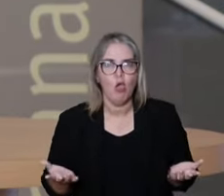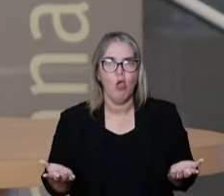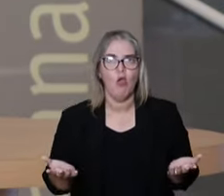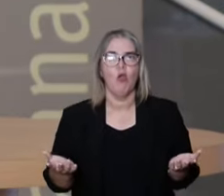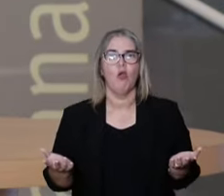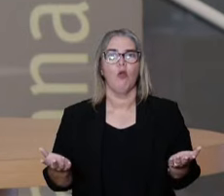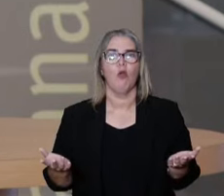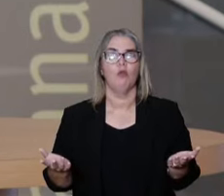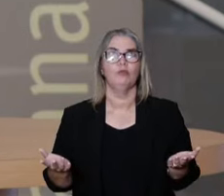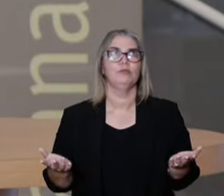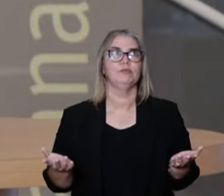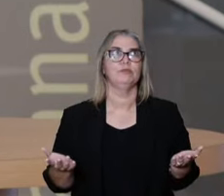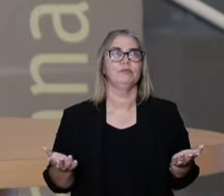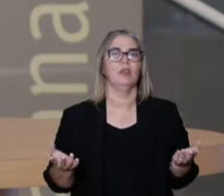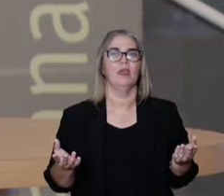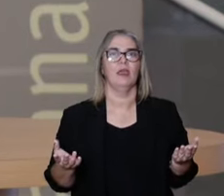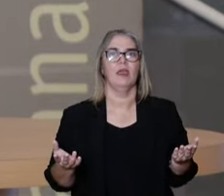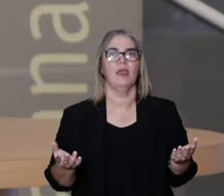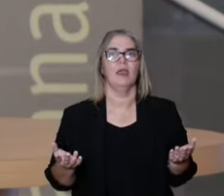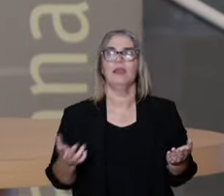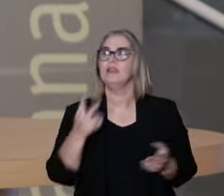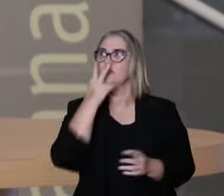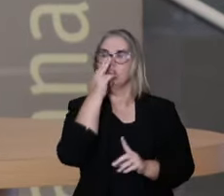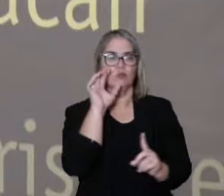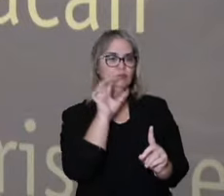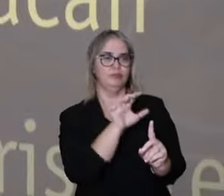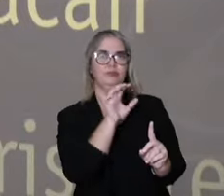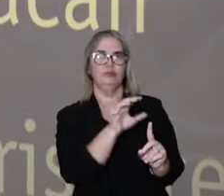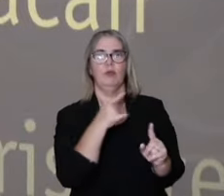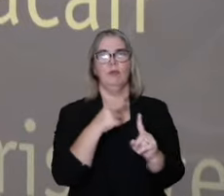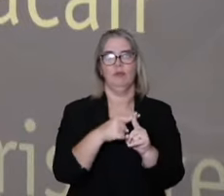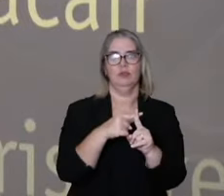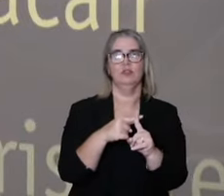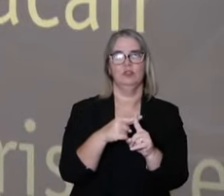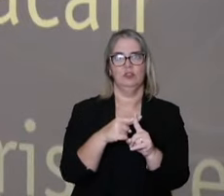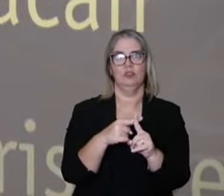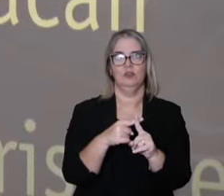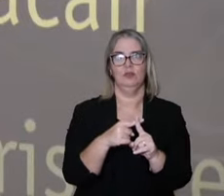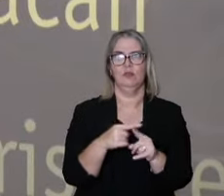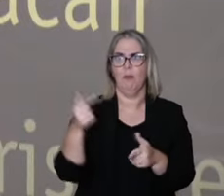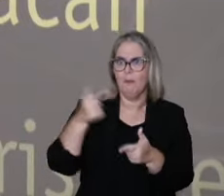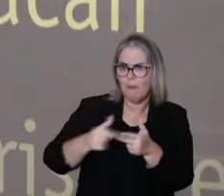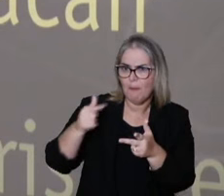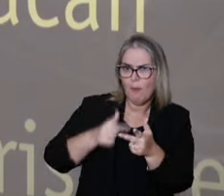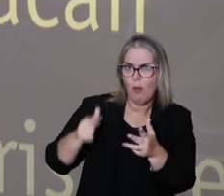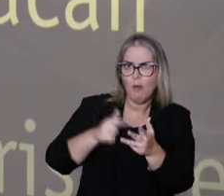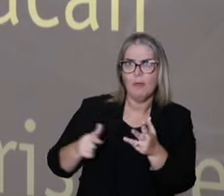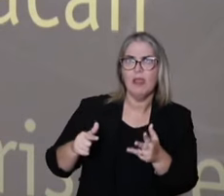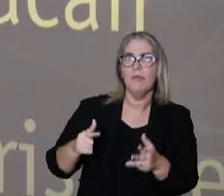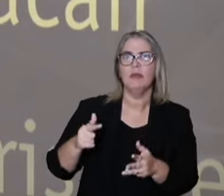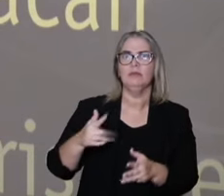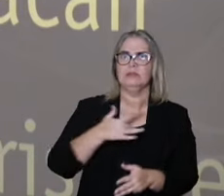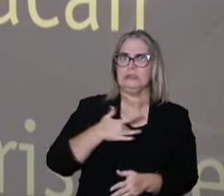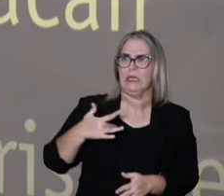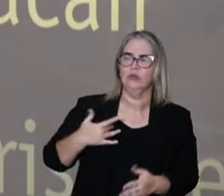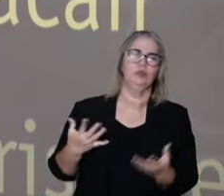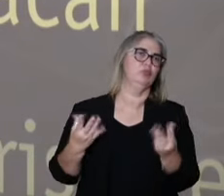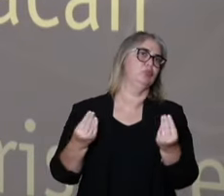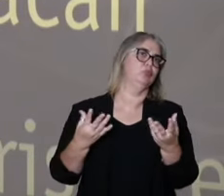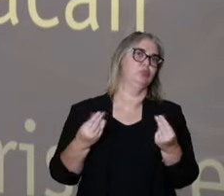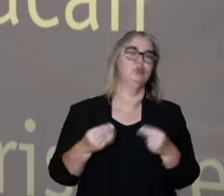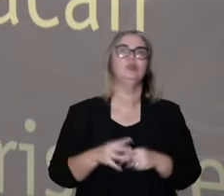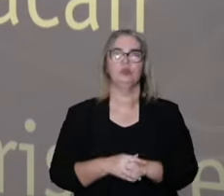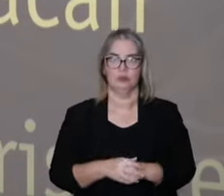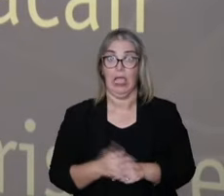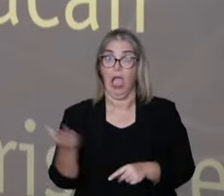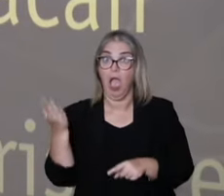and how it positively impacts in health problems.